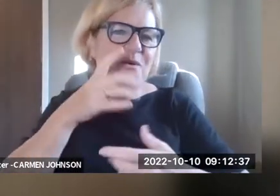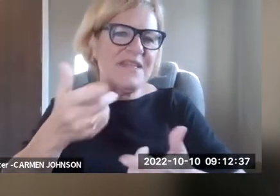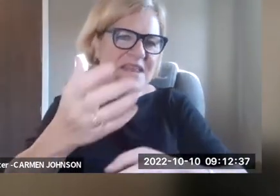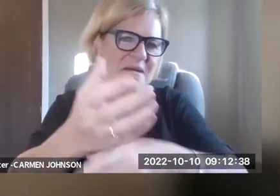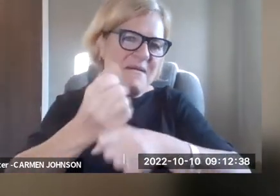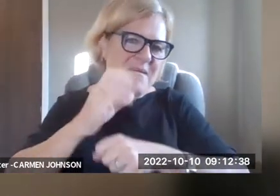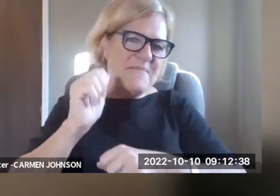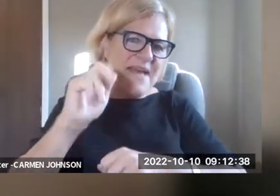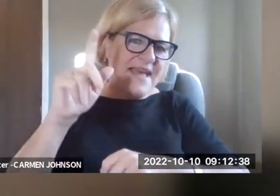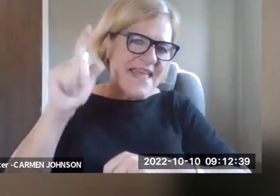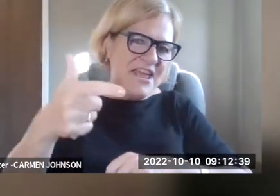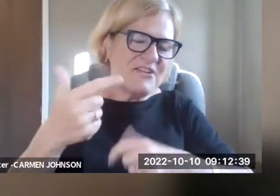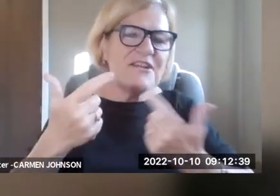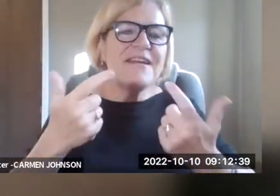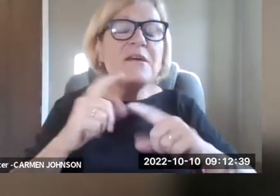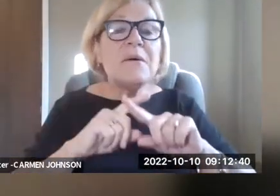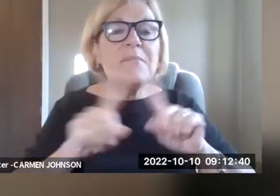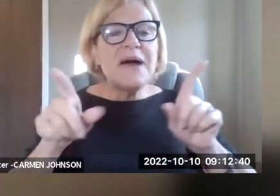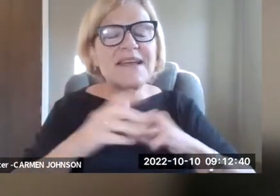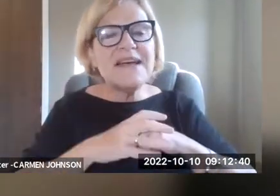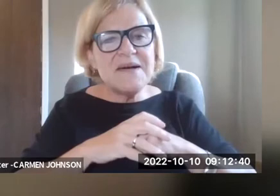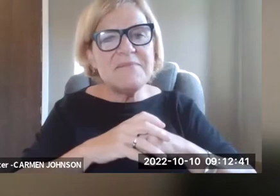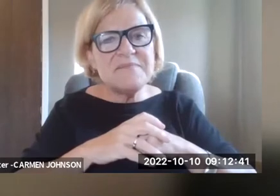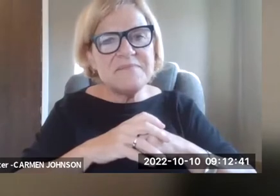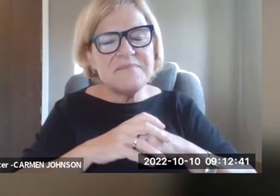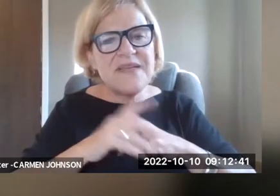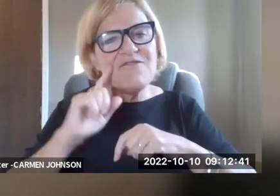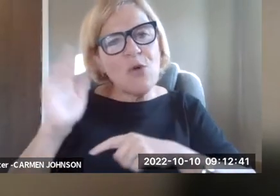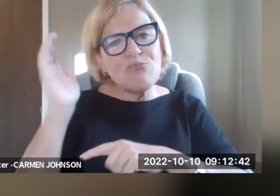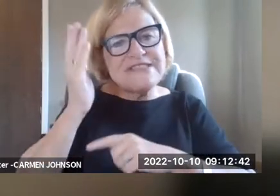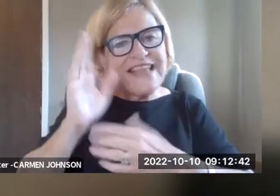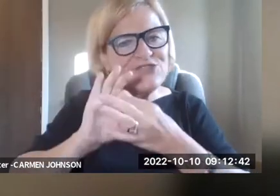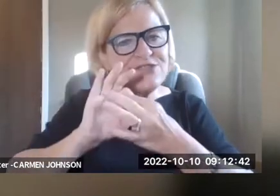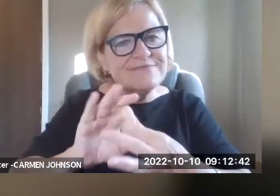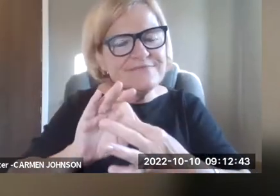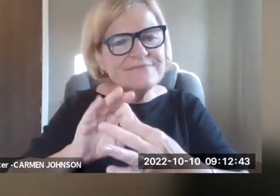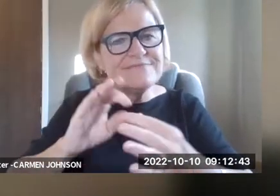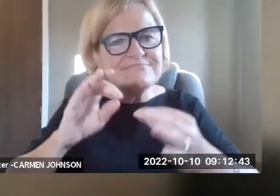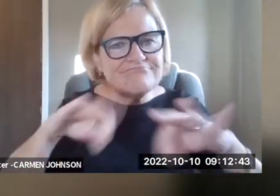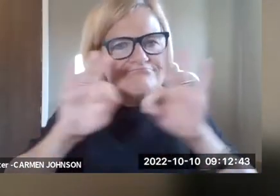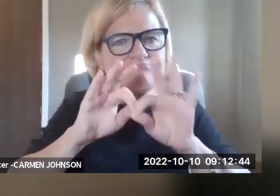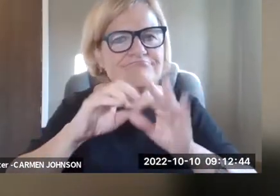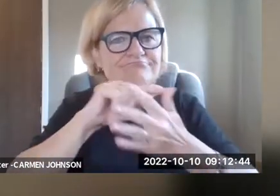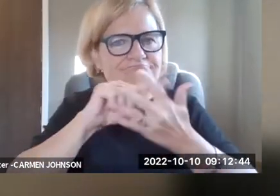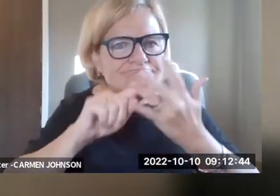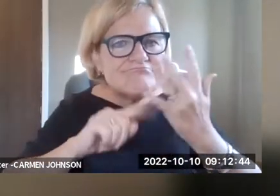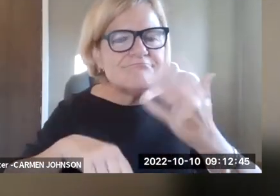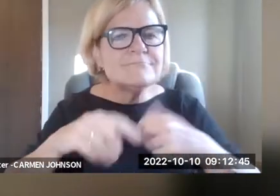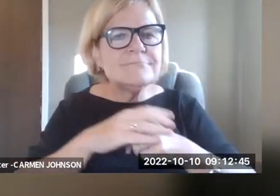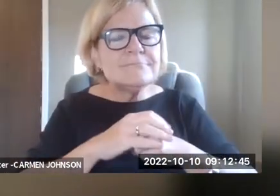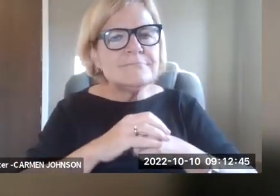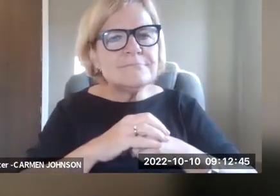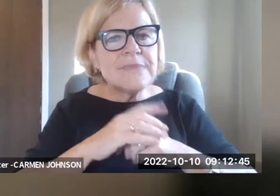that and turn the floor back over to Tessa. Although, as I say, I'll, I'll end up getting it back a little bit later. Um, uh,